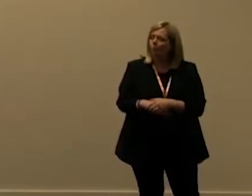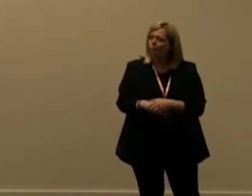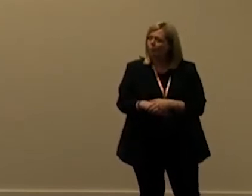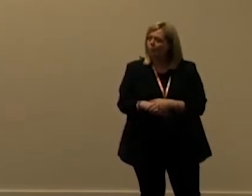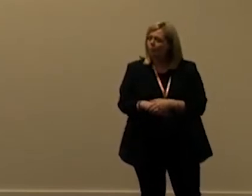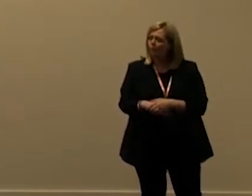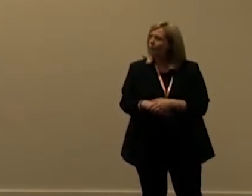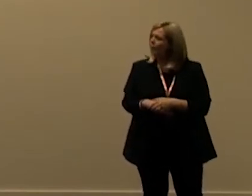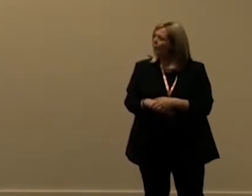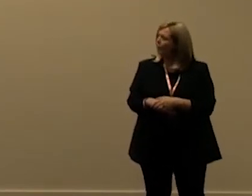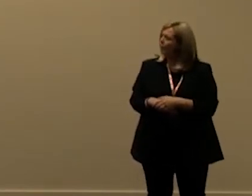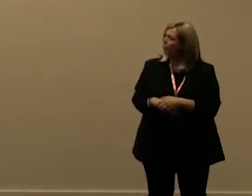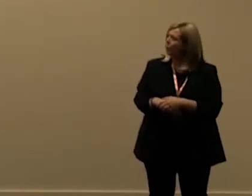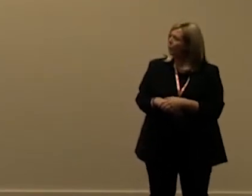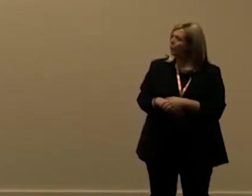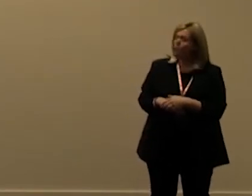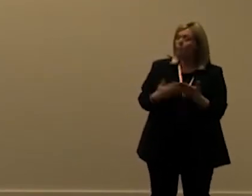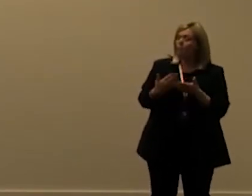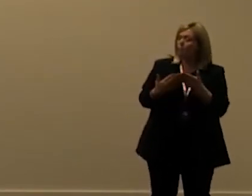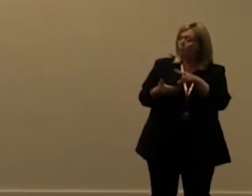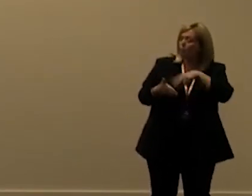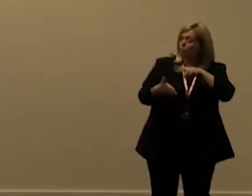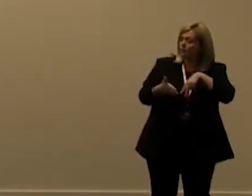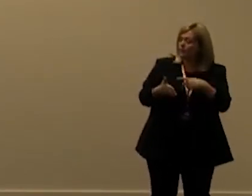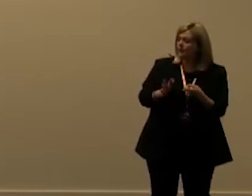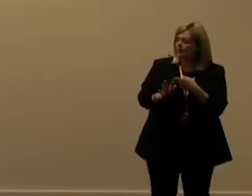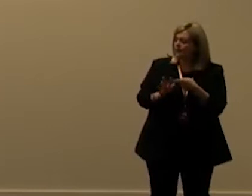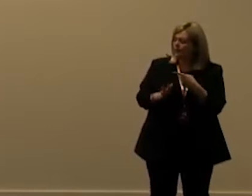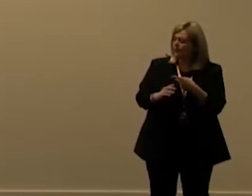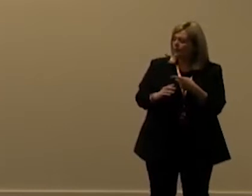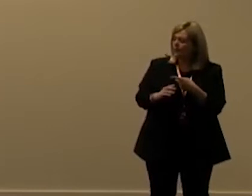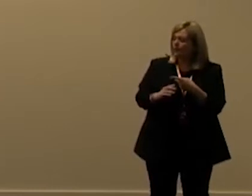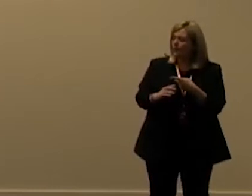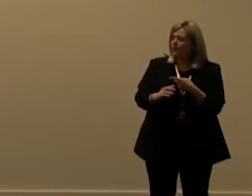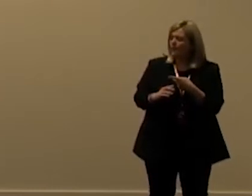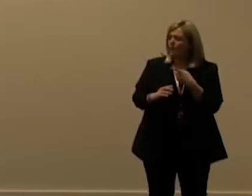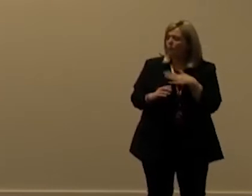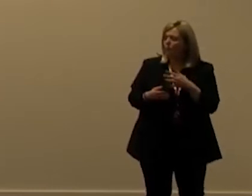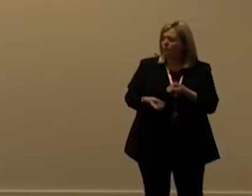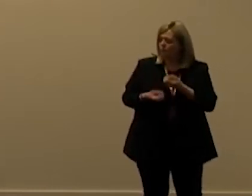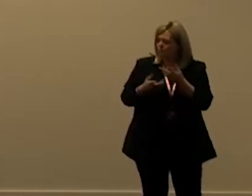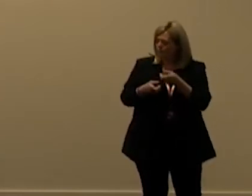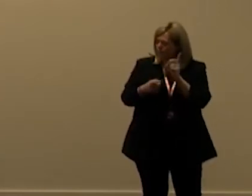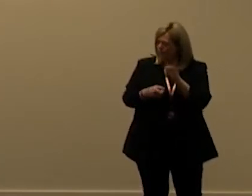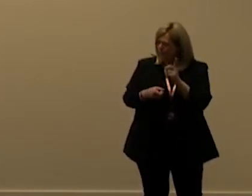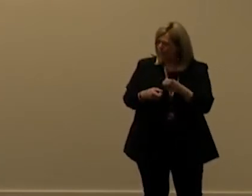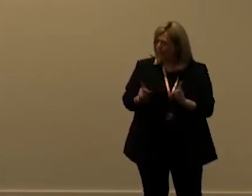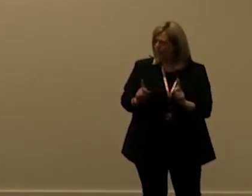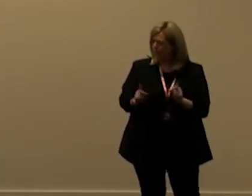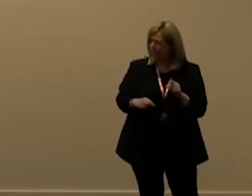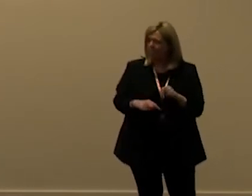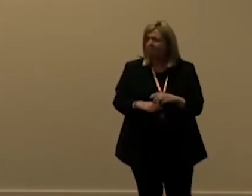so further reading on the entitlements it i do want to like give a small warning here and that is that